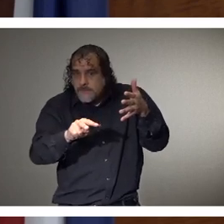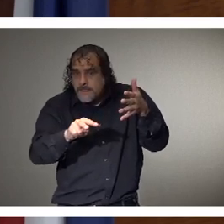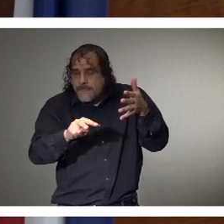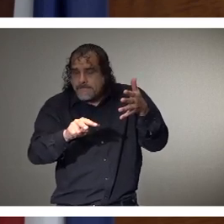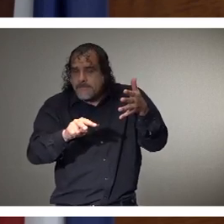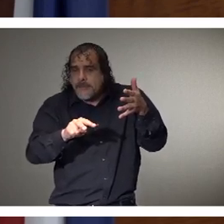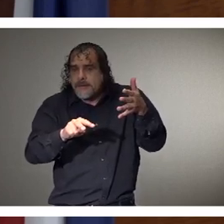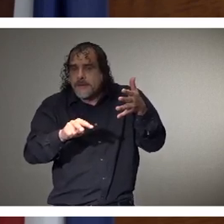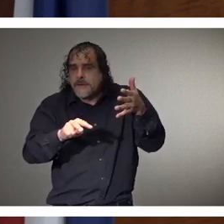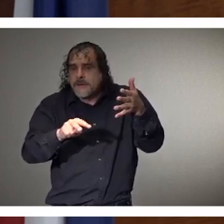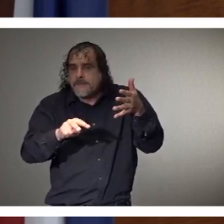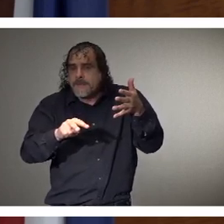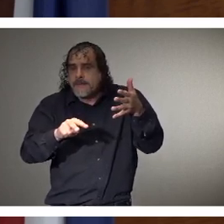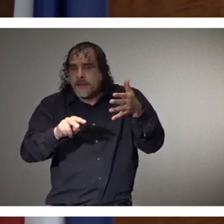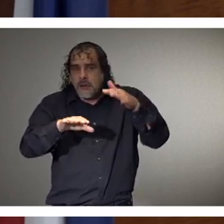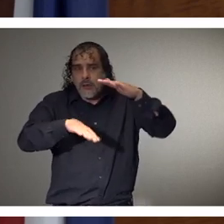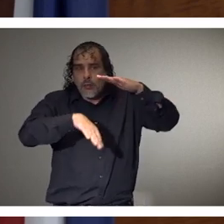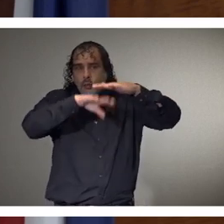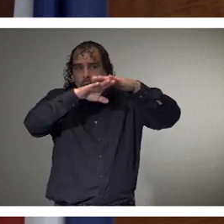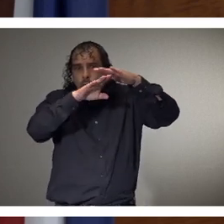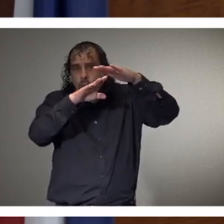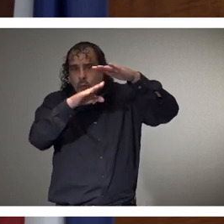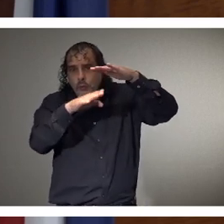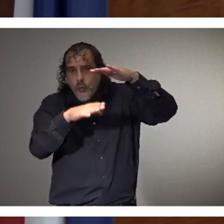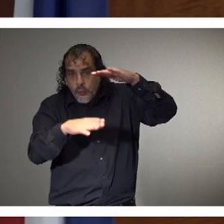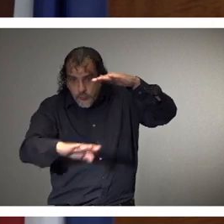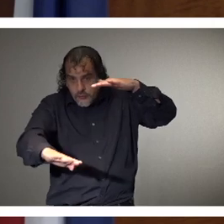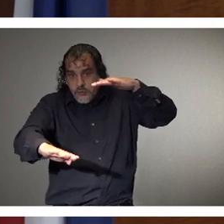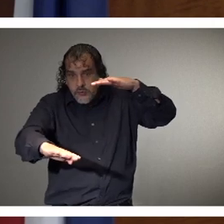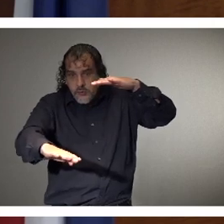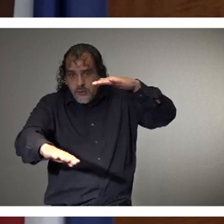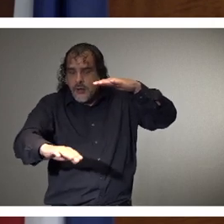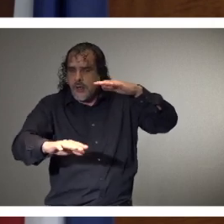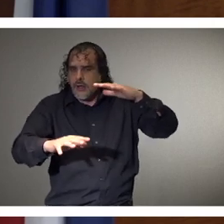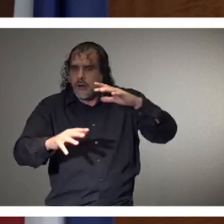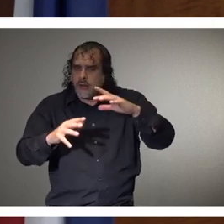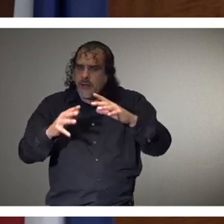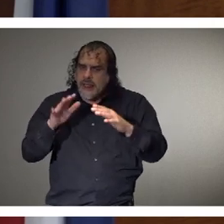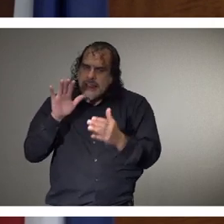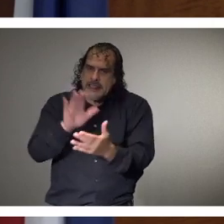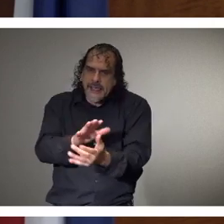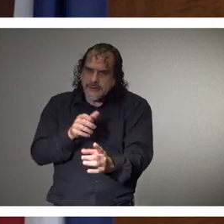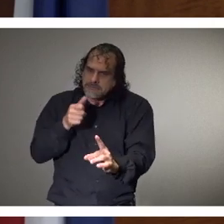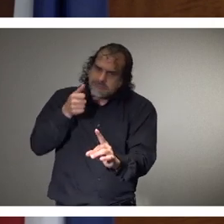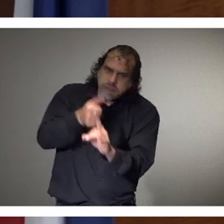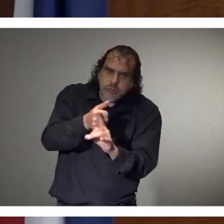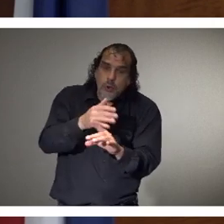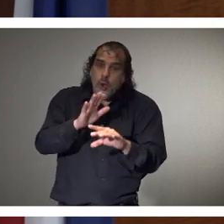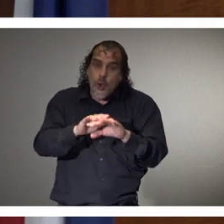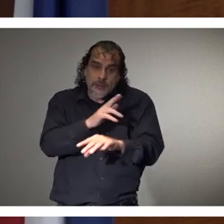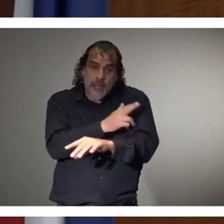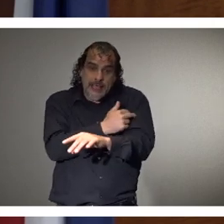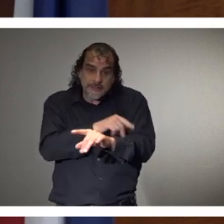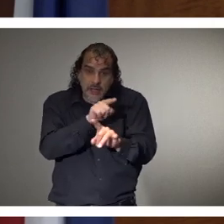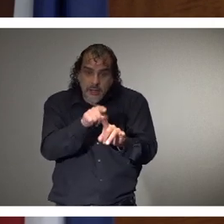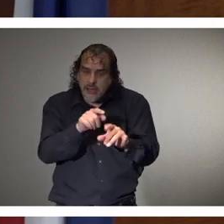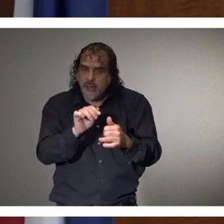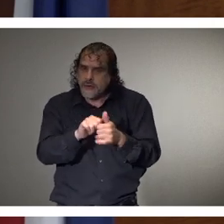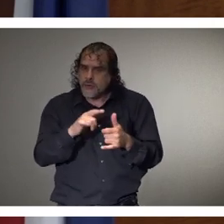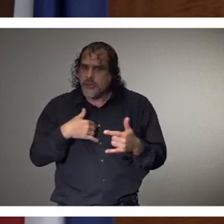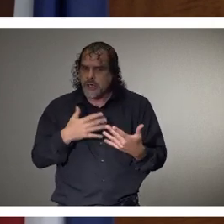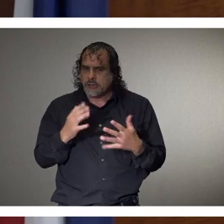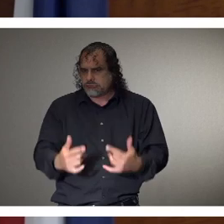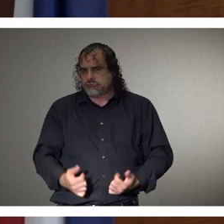and flatten our curve, lessen the impact on our health care system, then we can come out of this